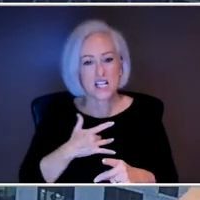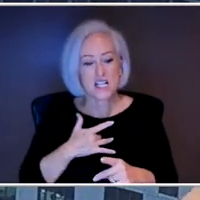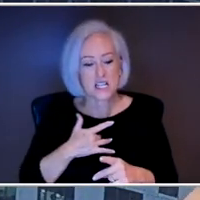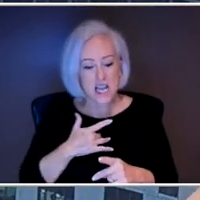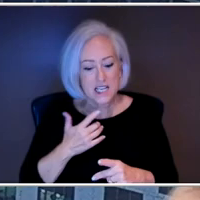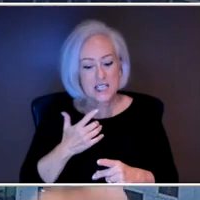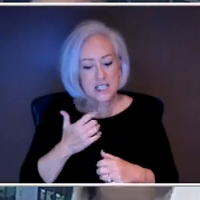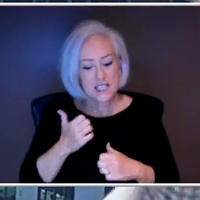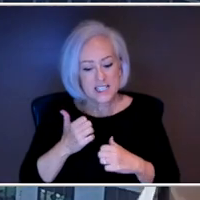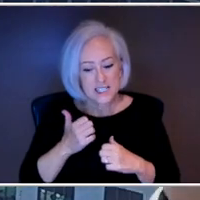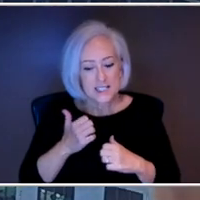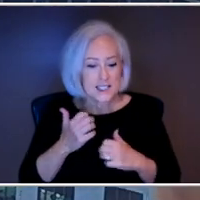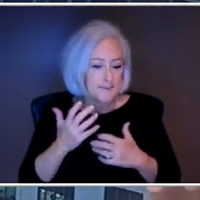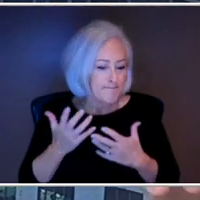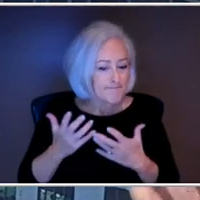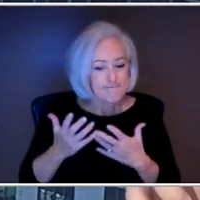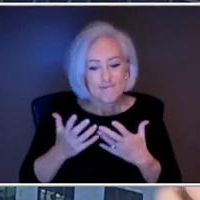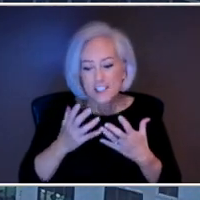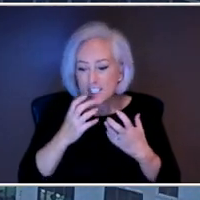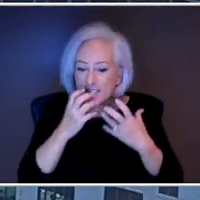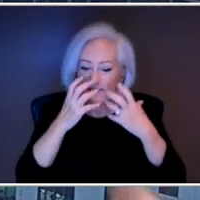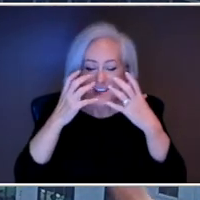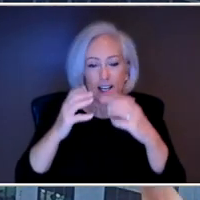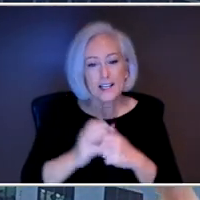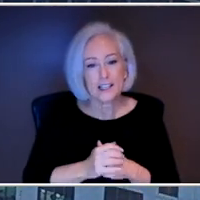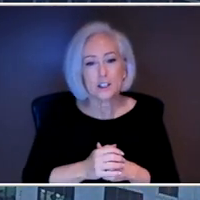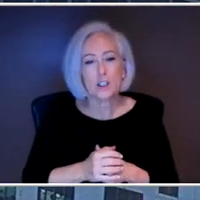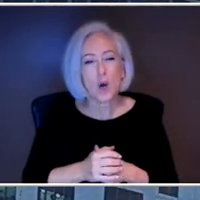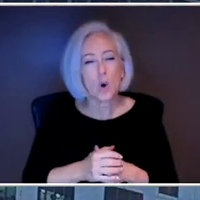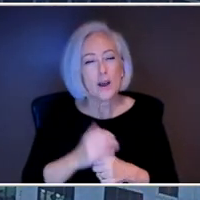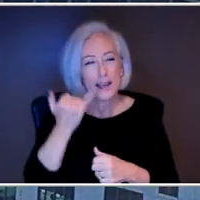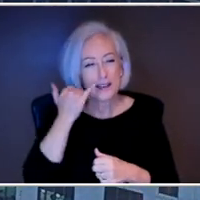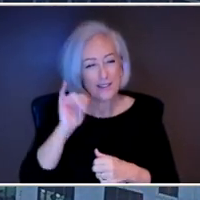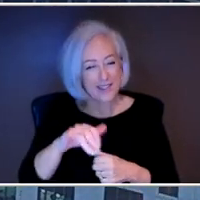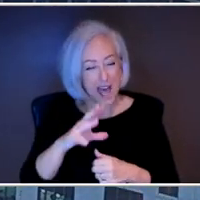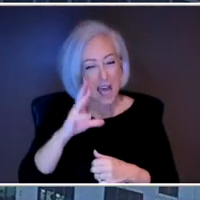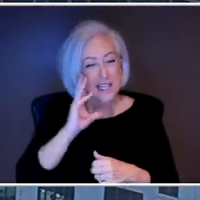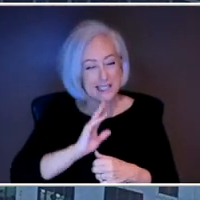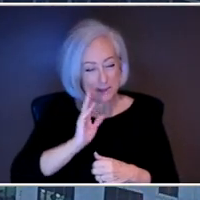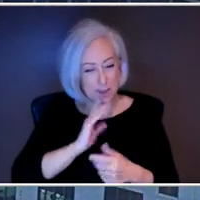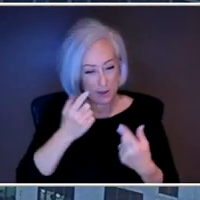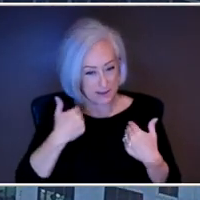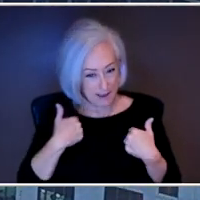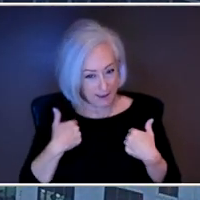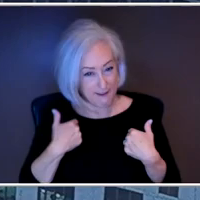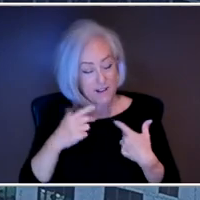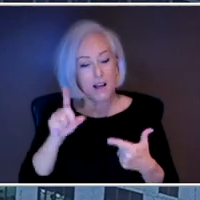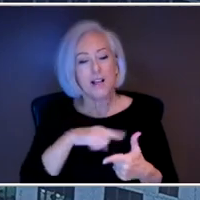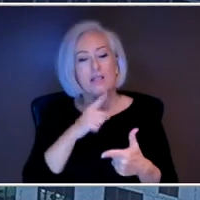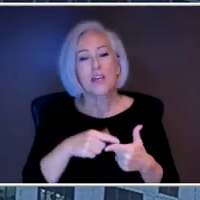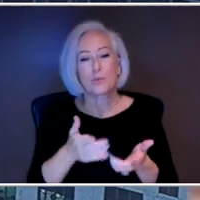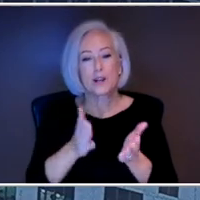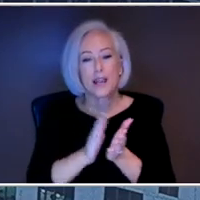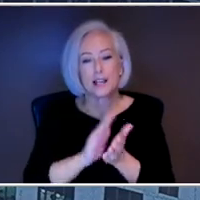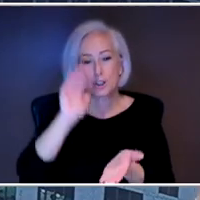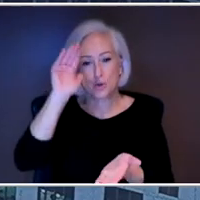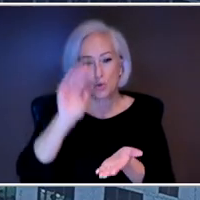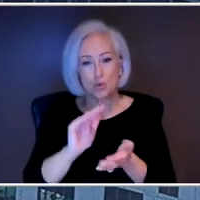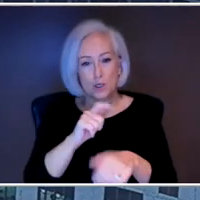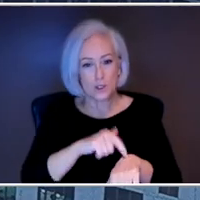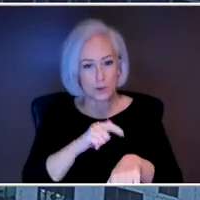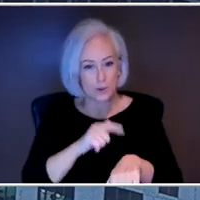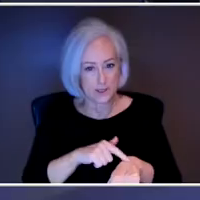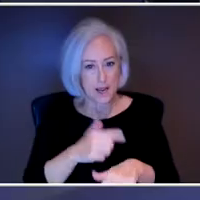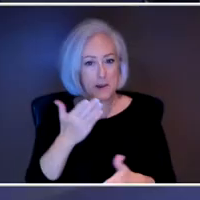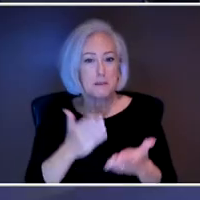what we have patients do is just dial back the time they use it if they're experiencing them. And so you can still get benefit. just may be 15 or 20 minutes instead of 30 minutes or 60